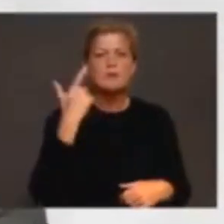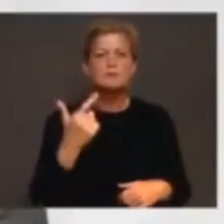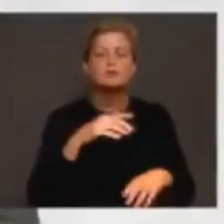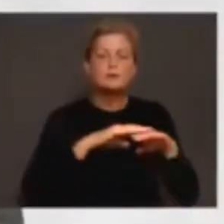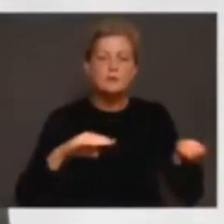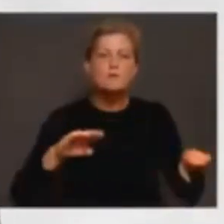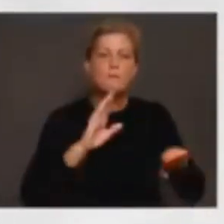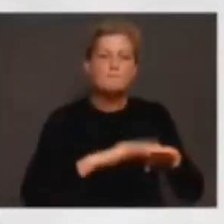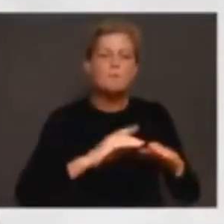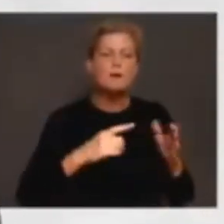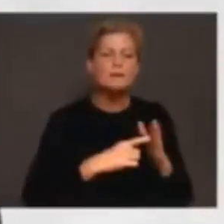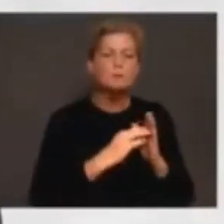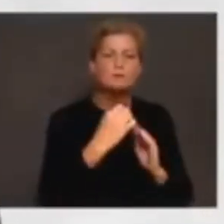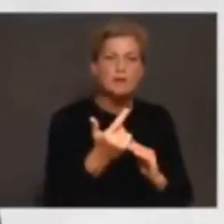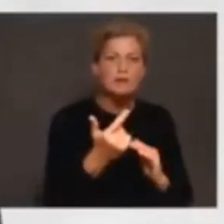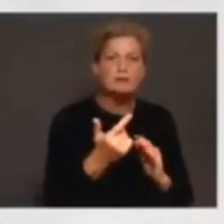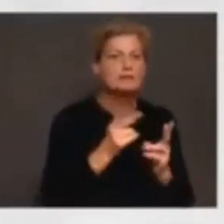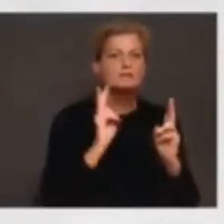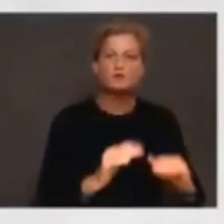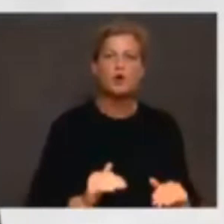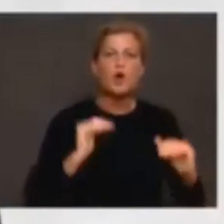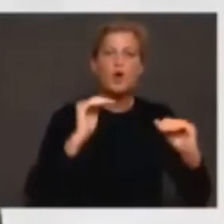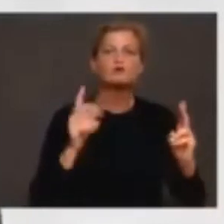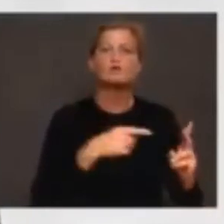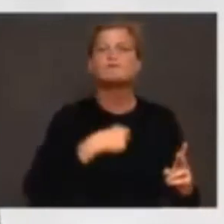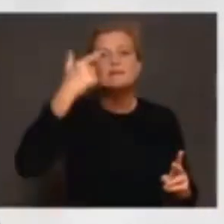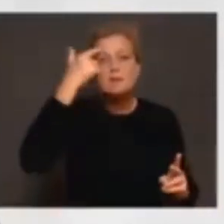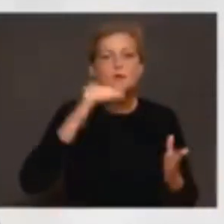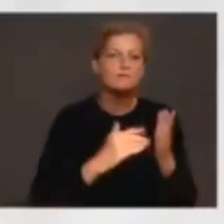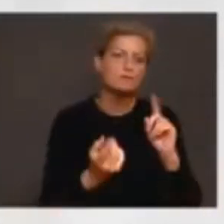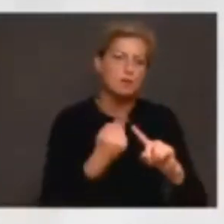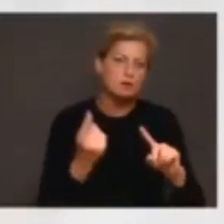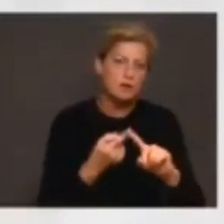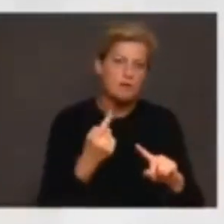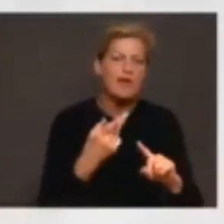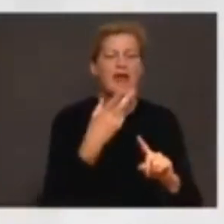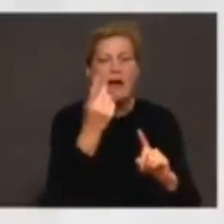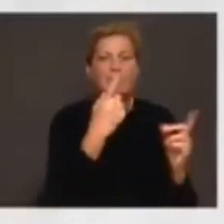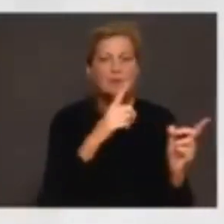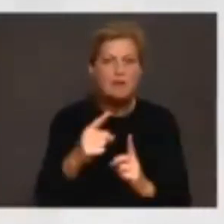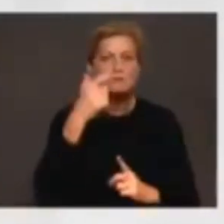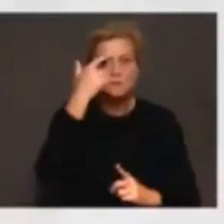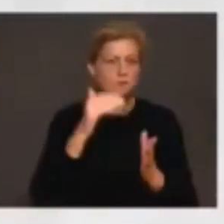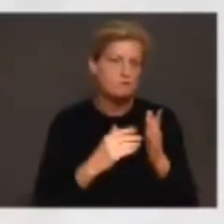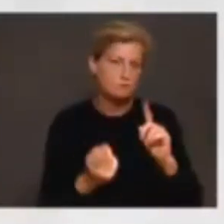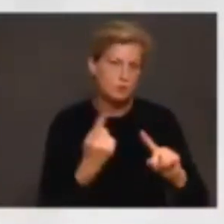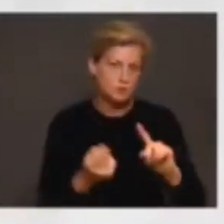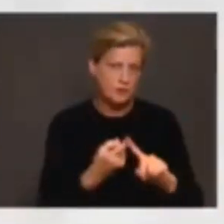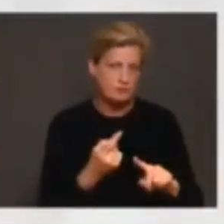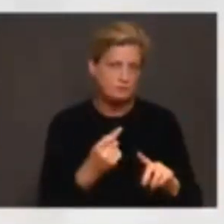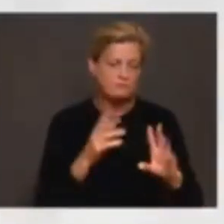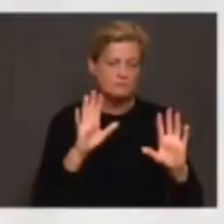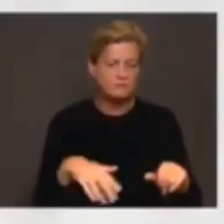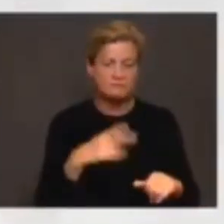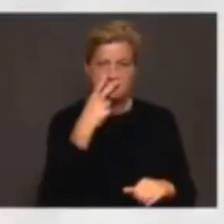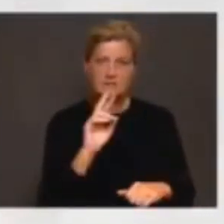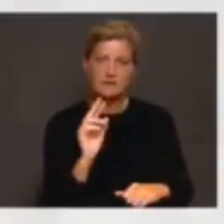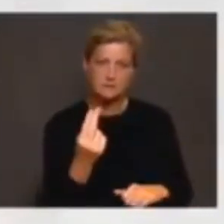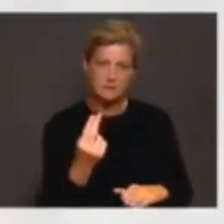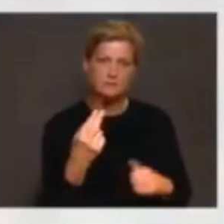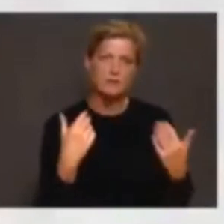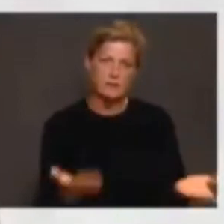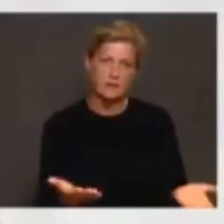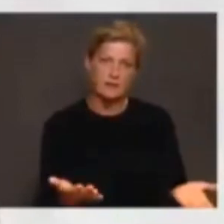cities is not at all as high as maybe some people have believed. I think what we are seeing is very much